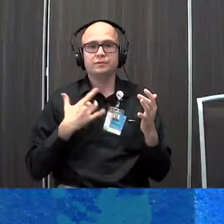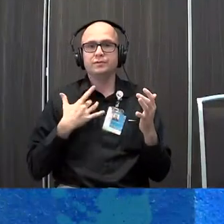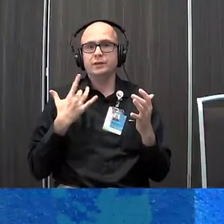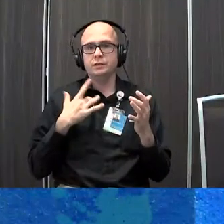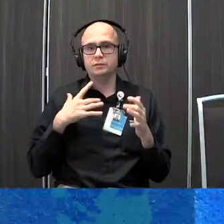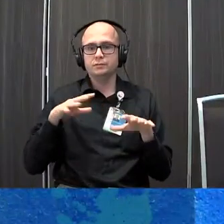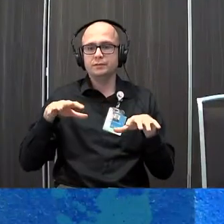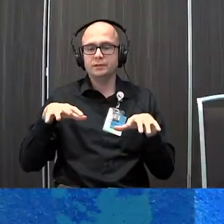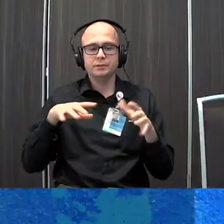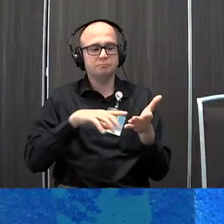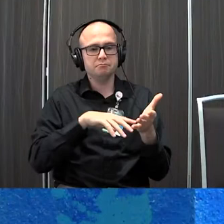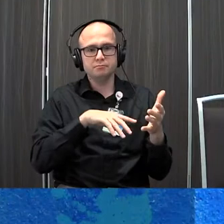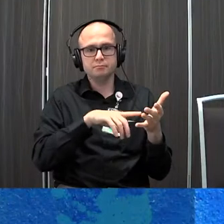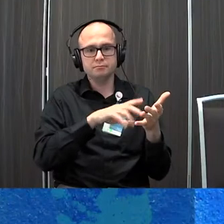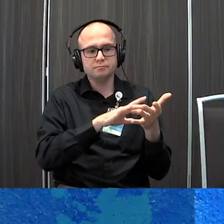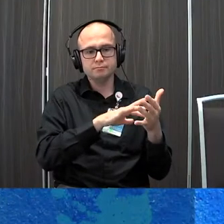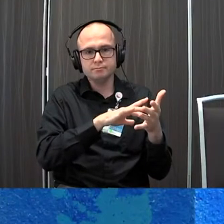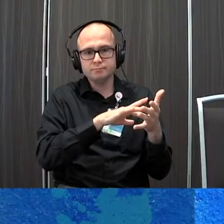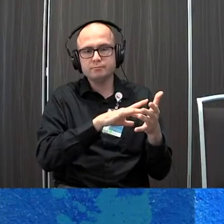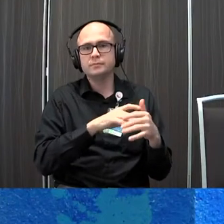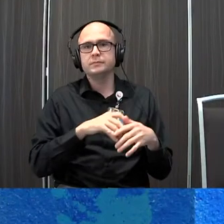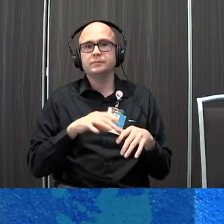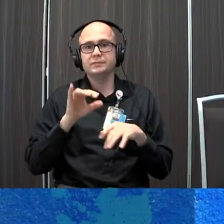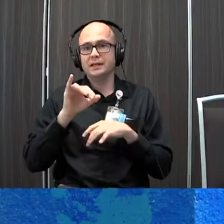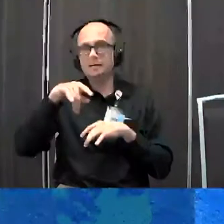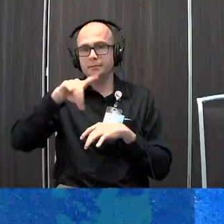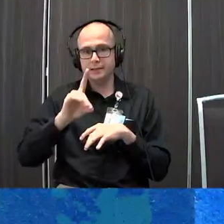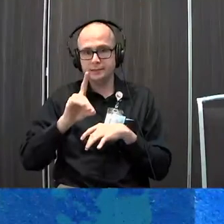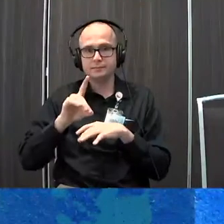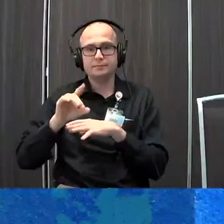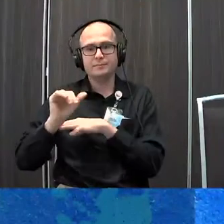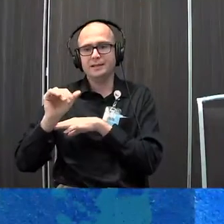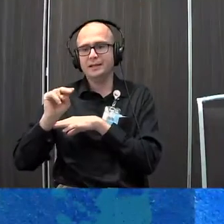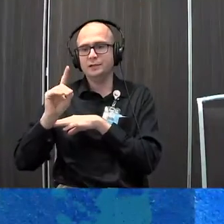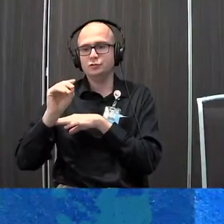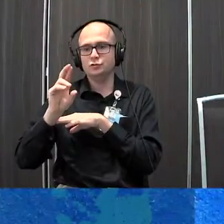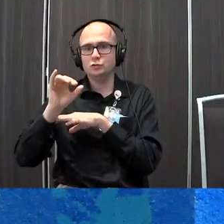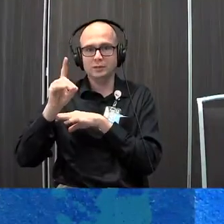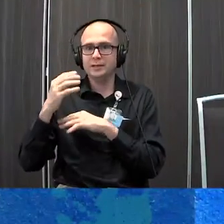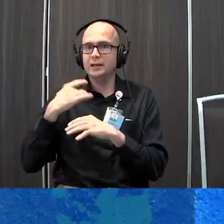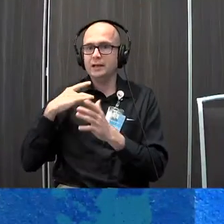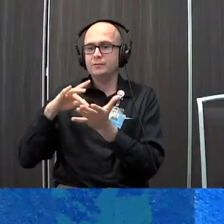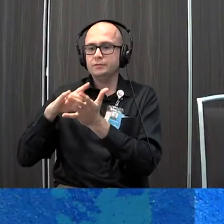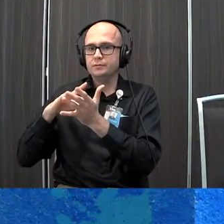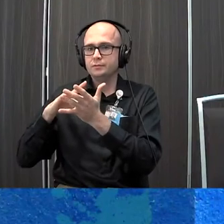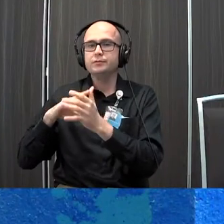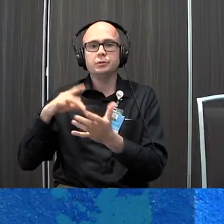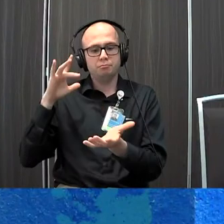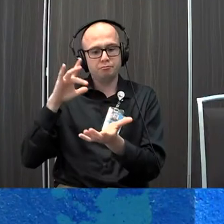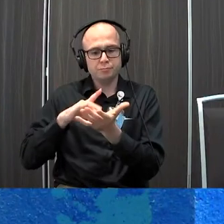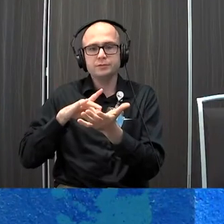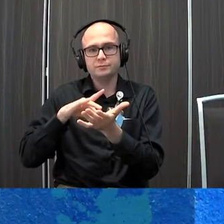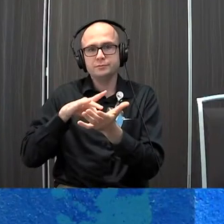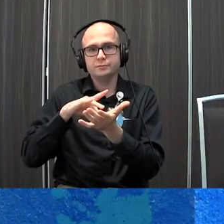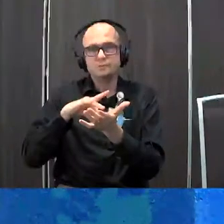and actually even some of the the iPad and Android devices now have that haptic feedback where you press a